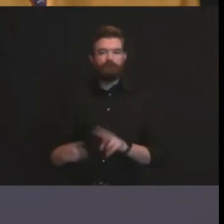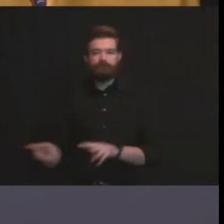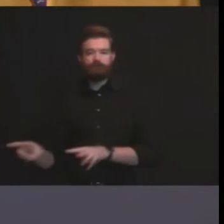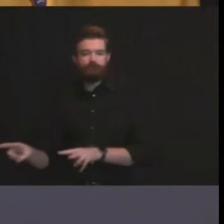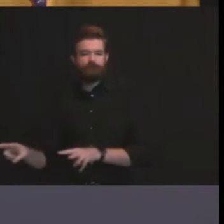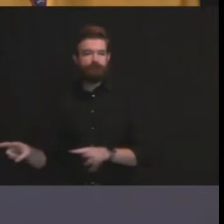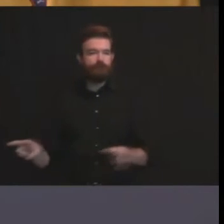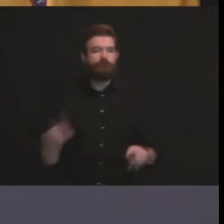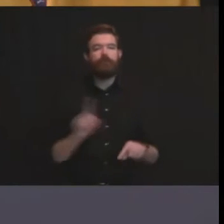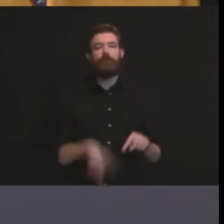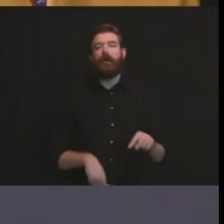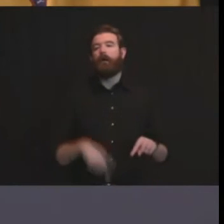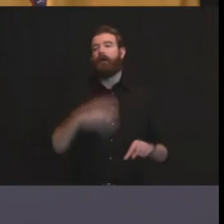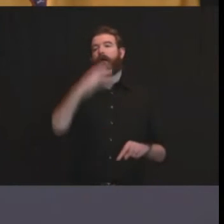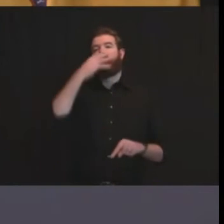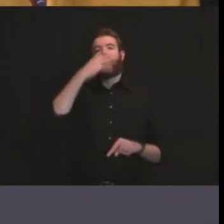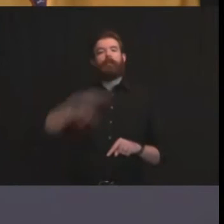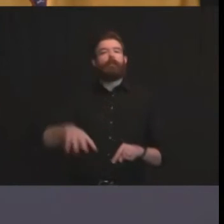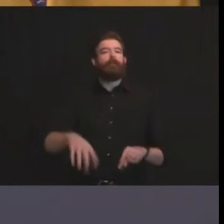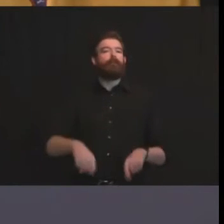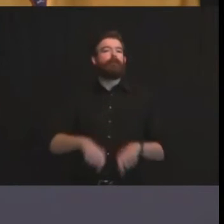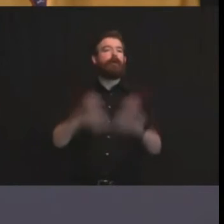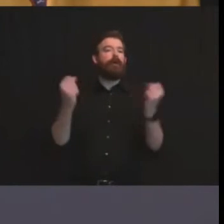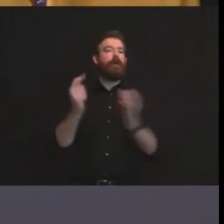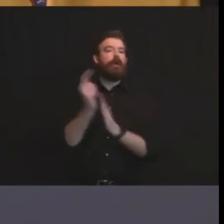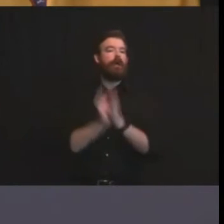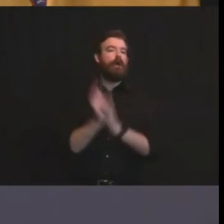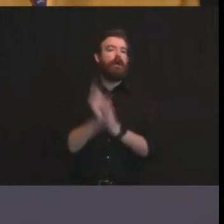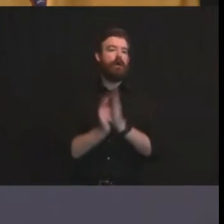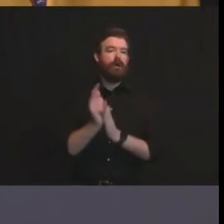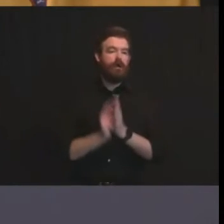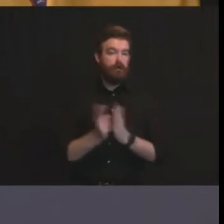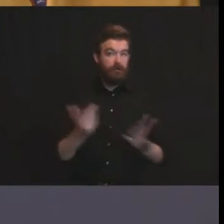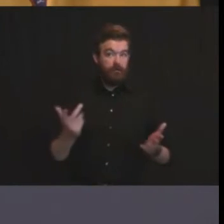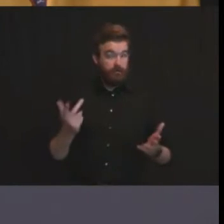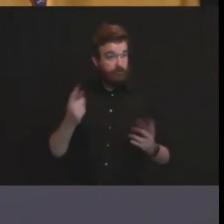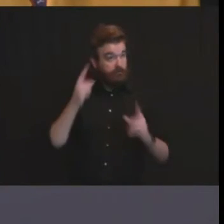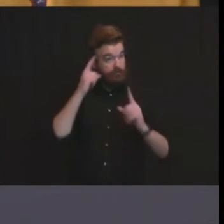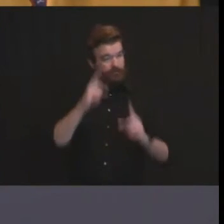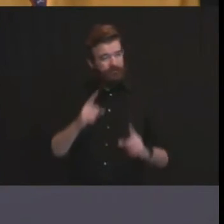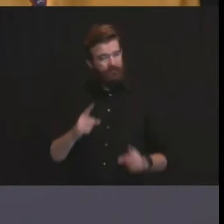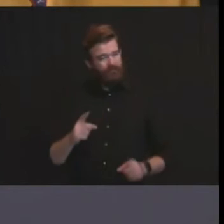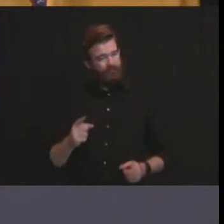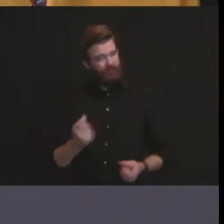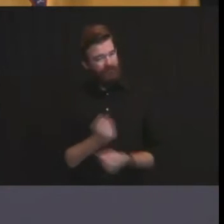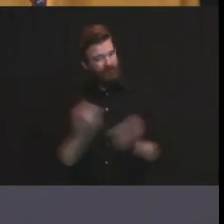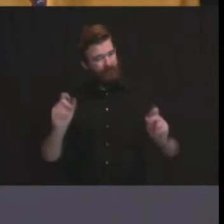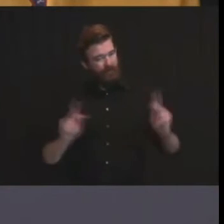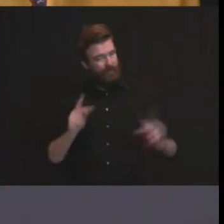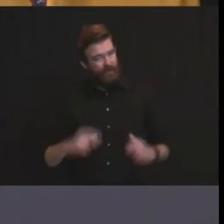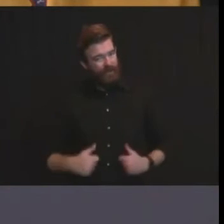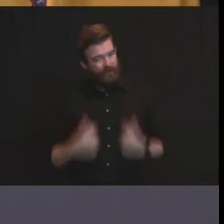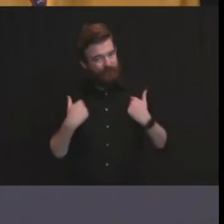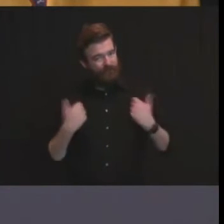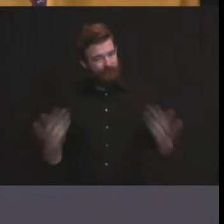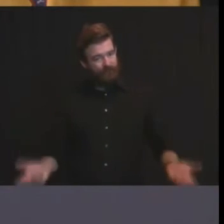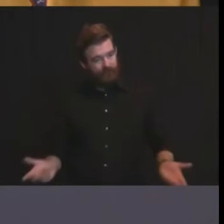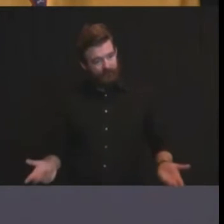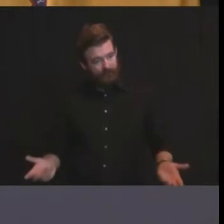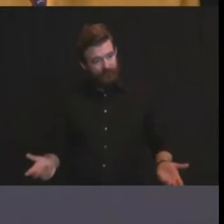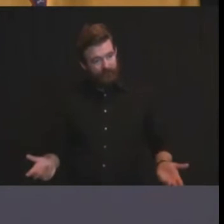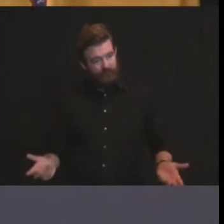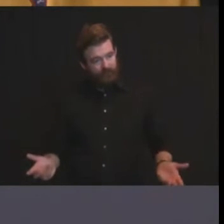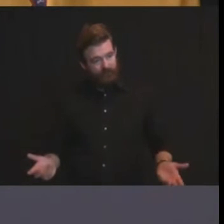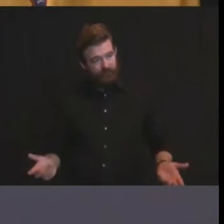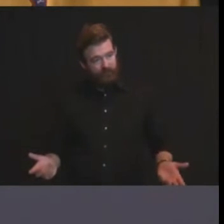modest uh hope to save every life that we can so this is not and i we don't condone i i think i speak for